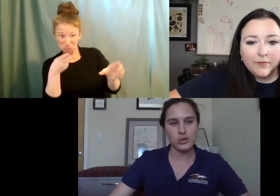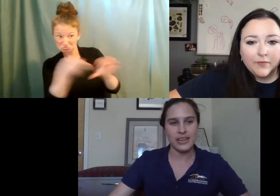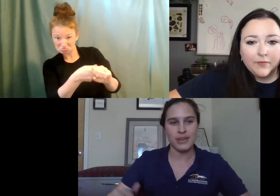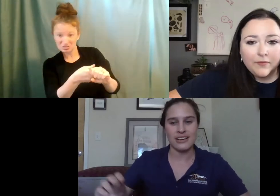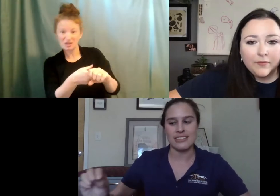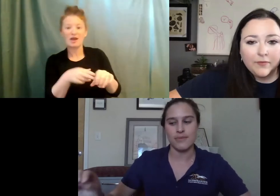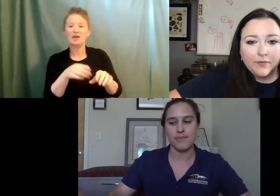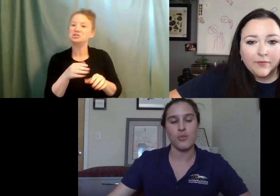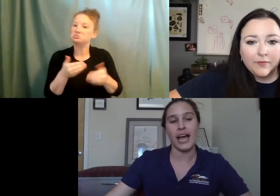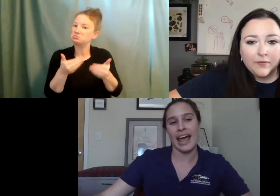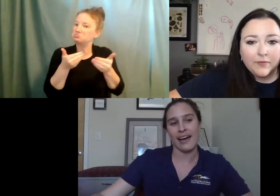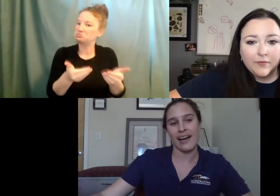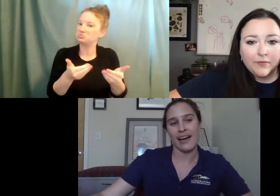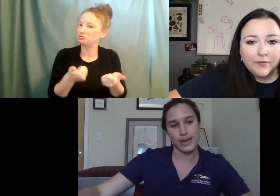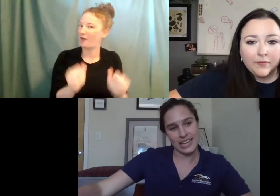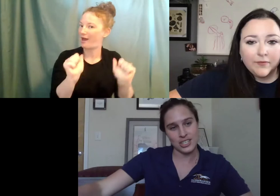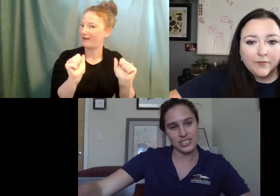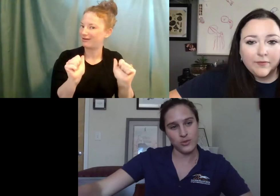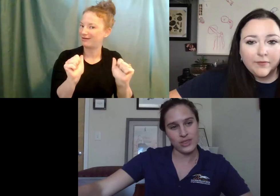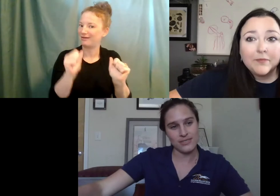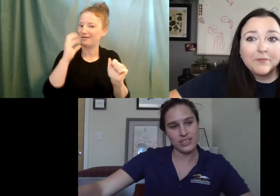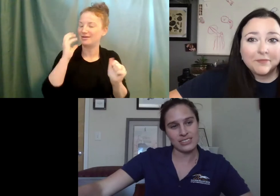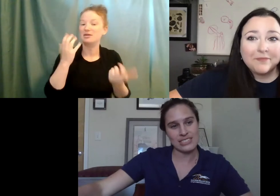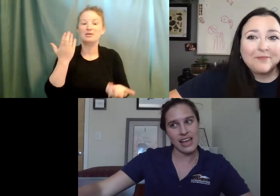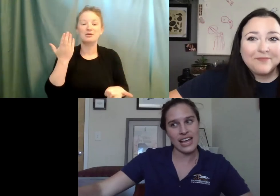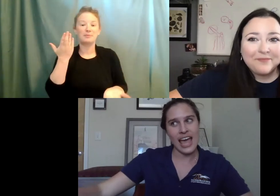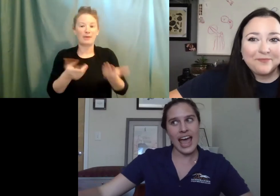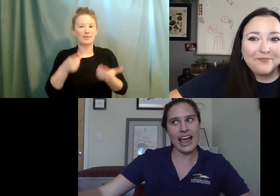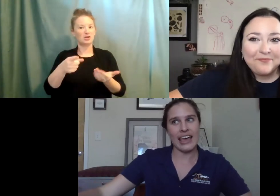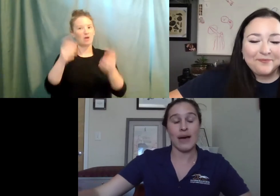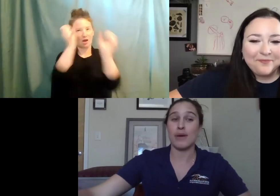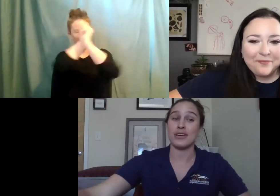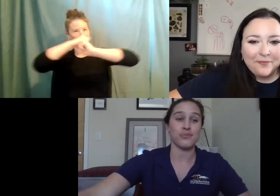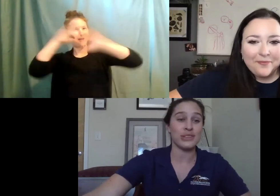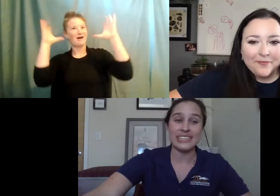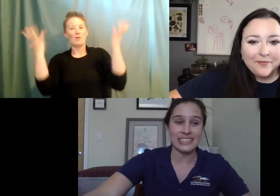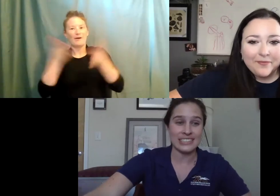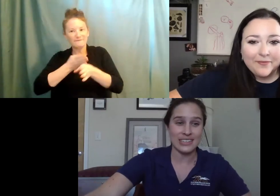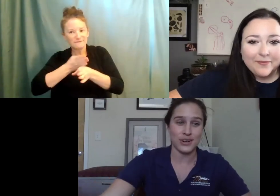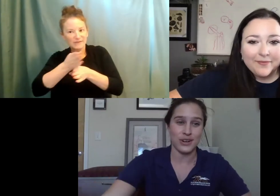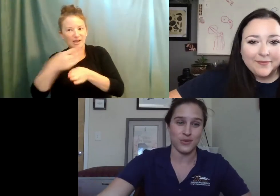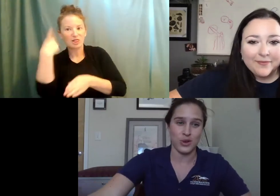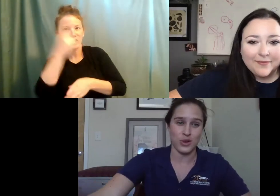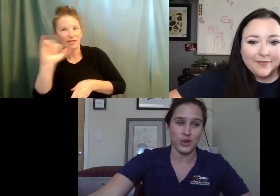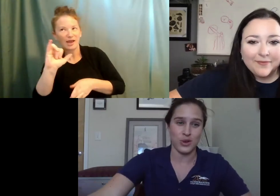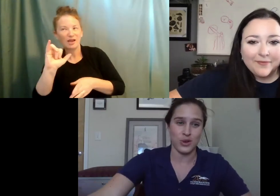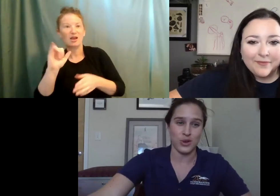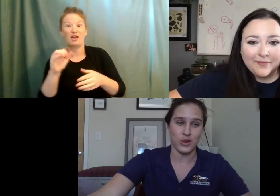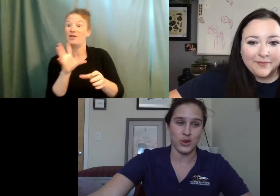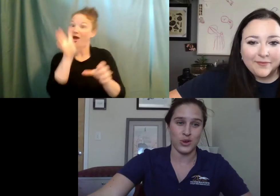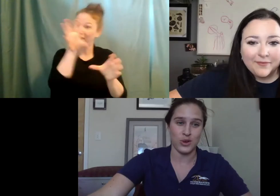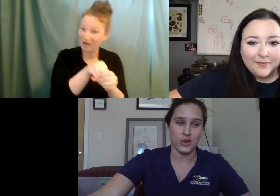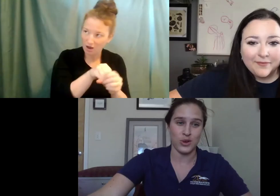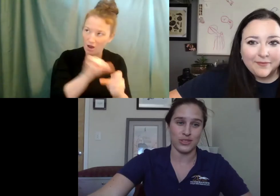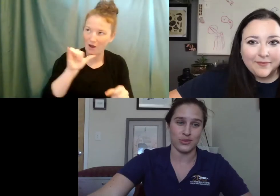dip your toes in because you might have expectations of what this field is like. And that might be completely different from what the reality